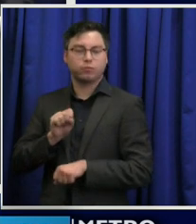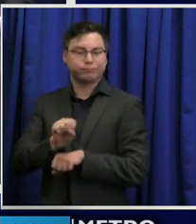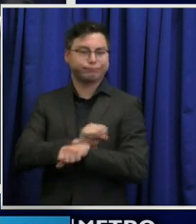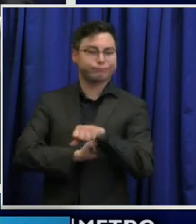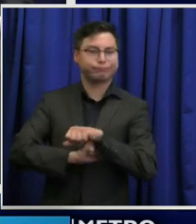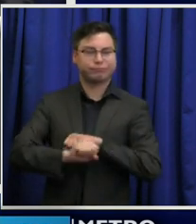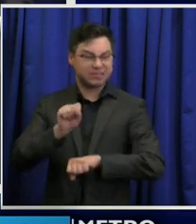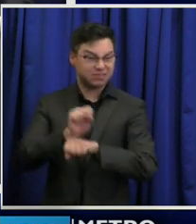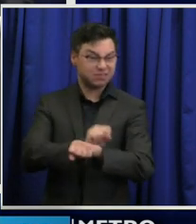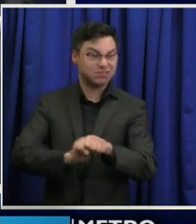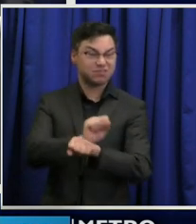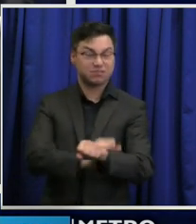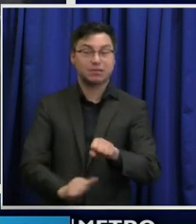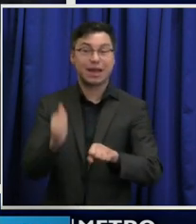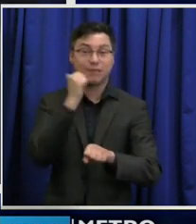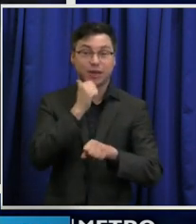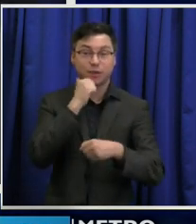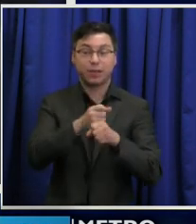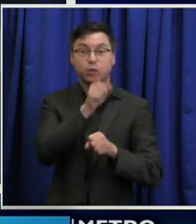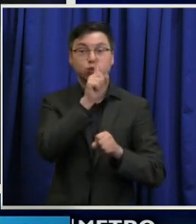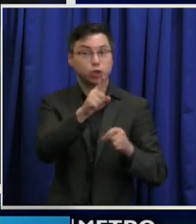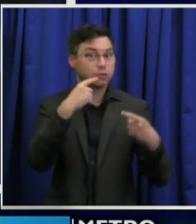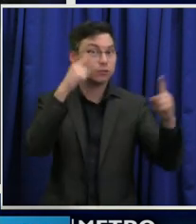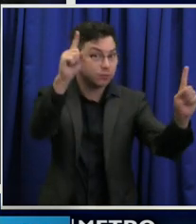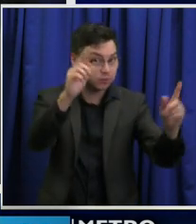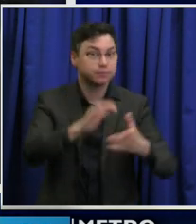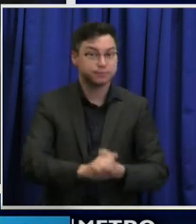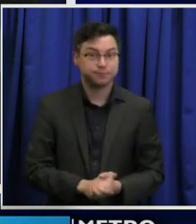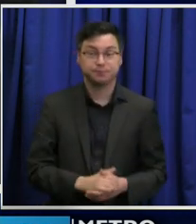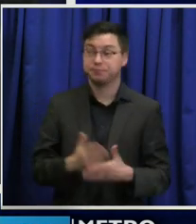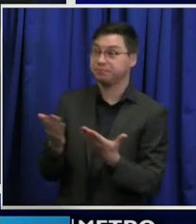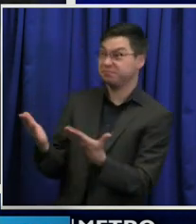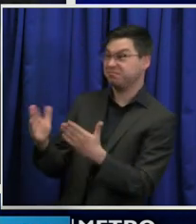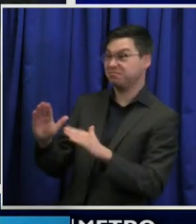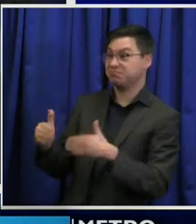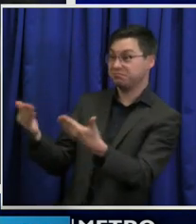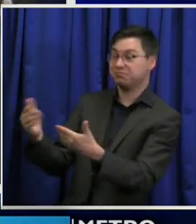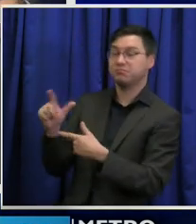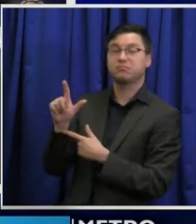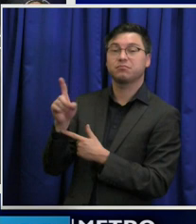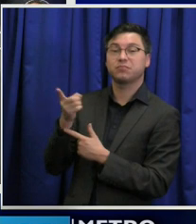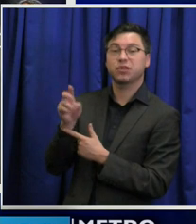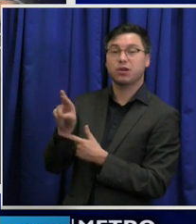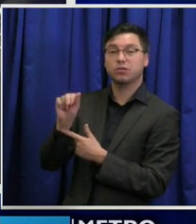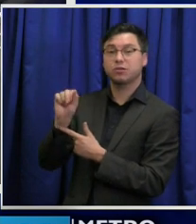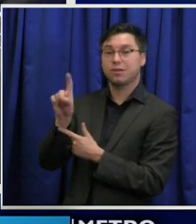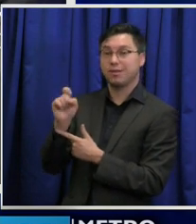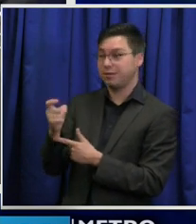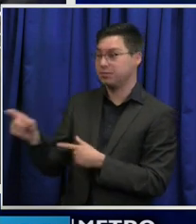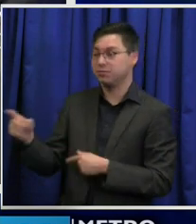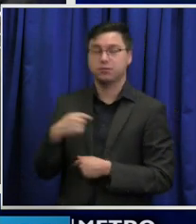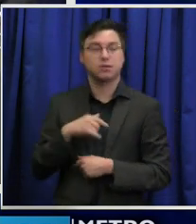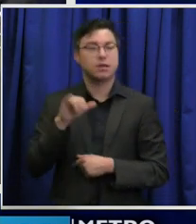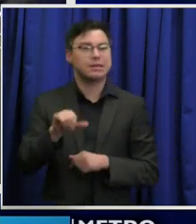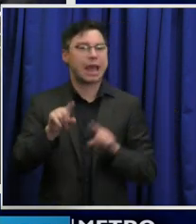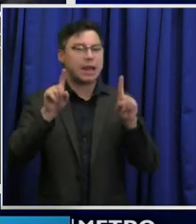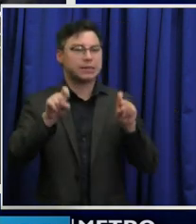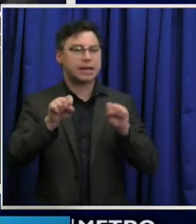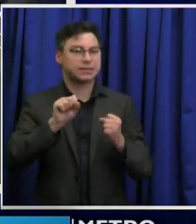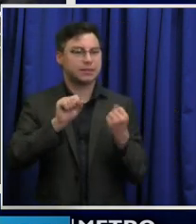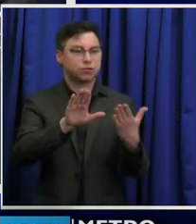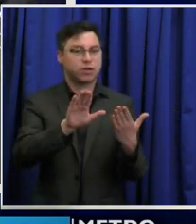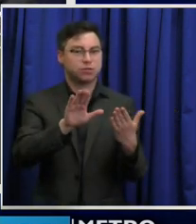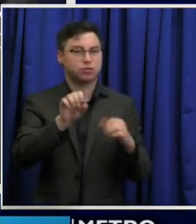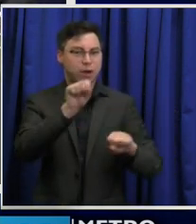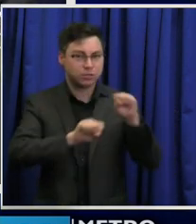to get it, get that right. Thank you, Dr. Alex. Julia, thank you. Regarding the testing strategy, you know, I'm really proud